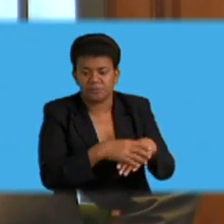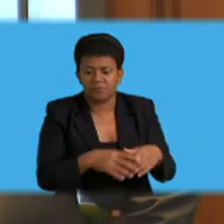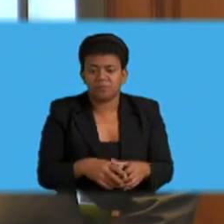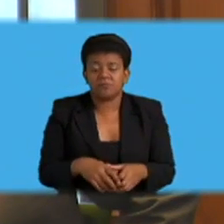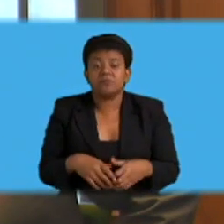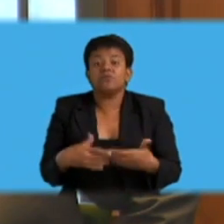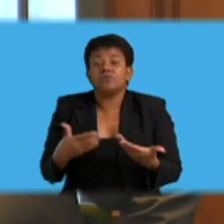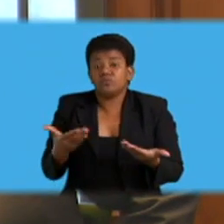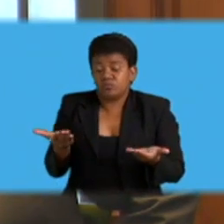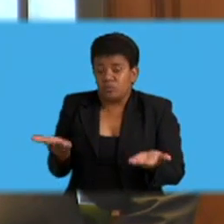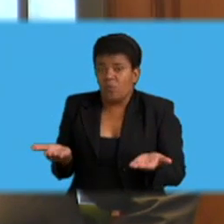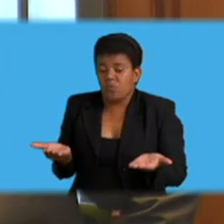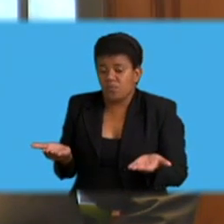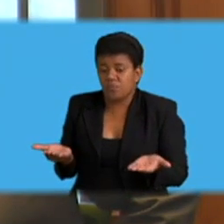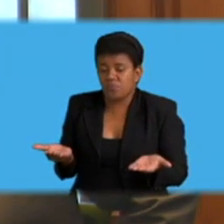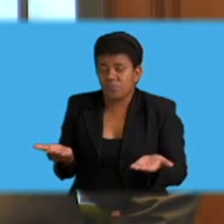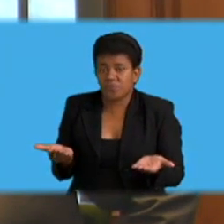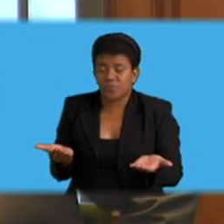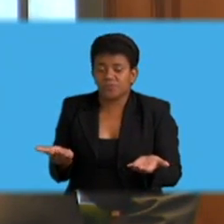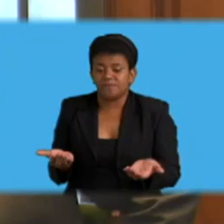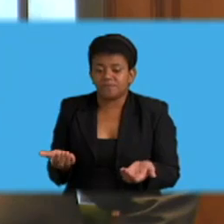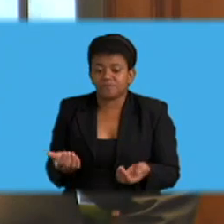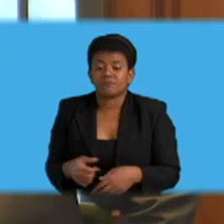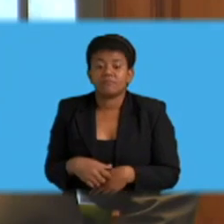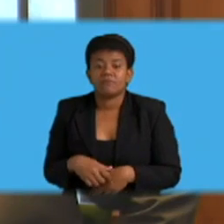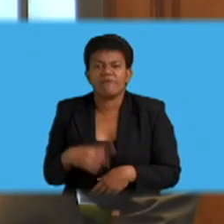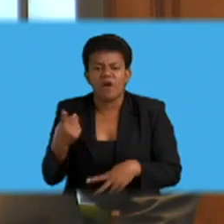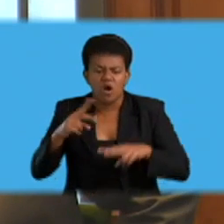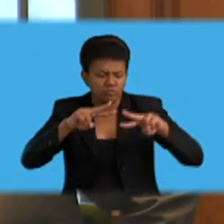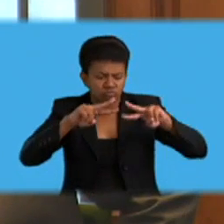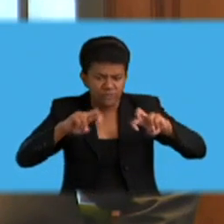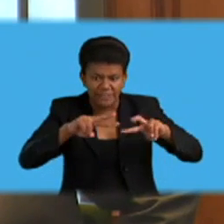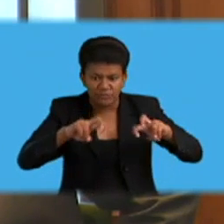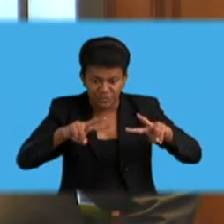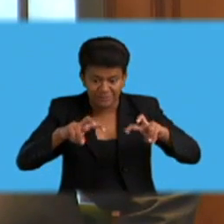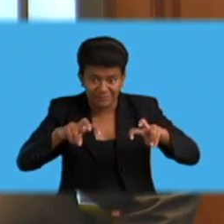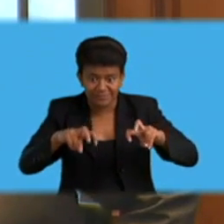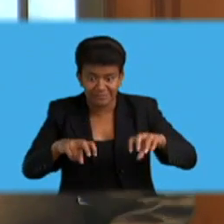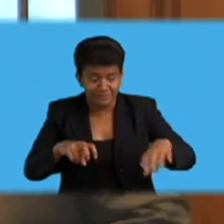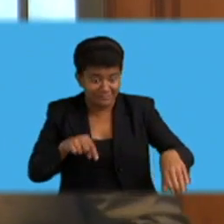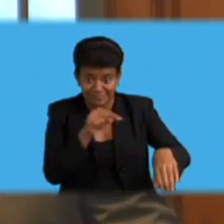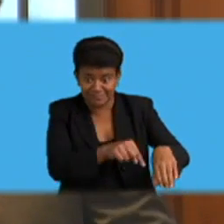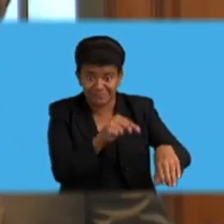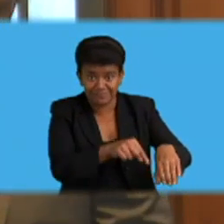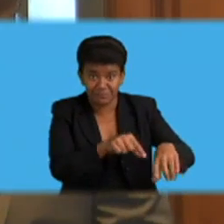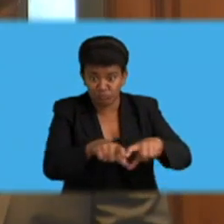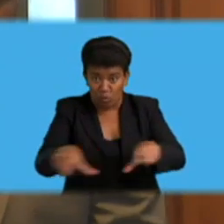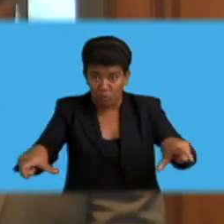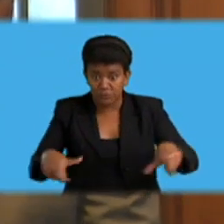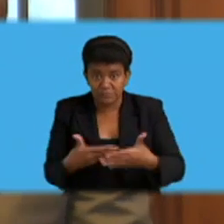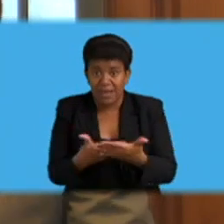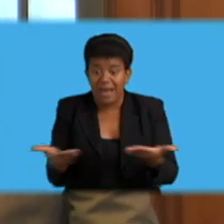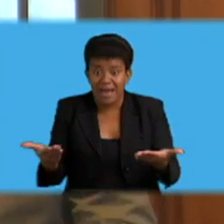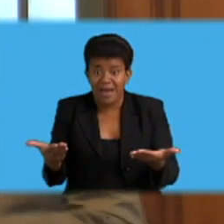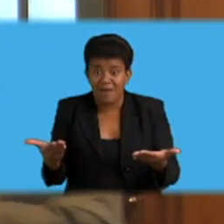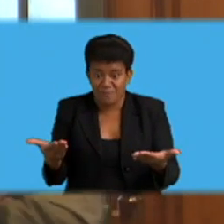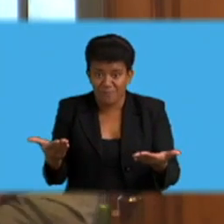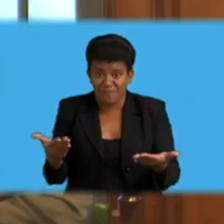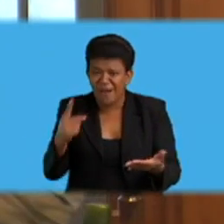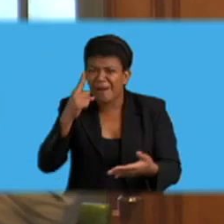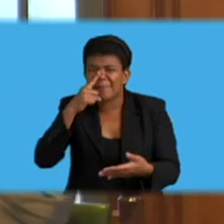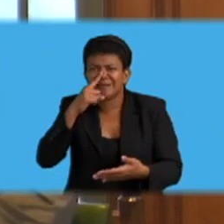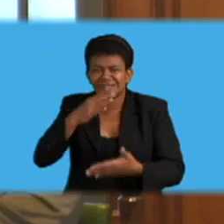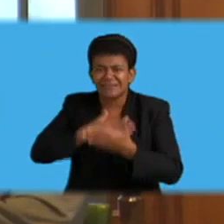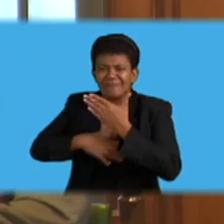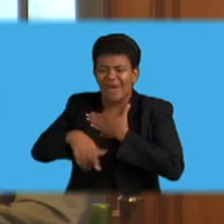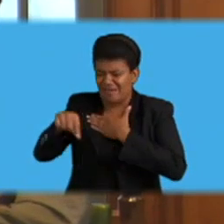during from investigation to trial, probably how the victims are kept in a place where they will be able